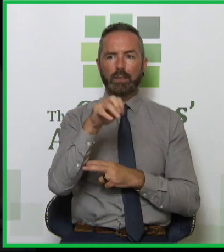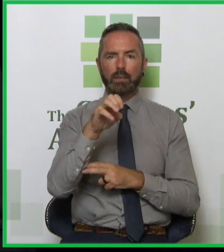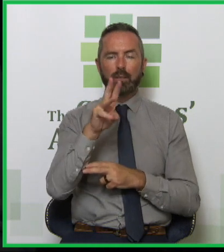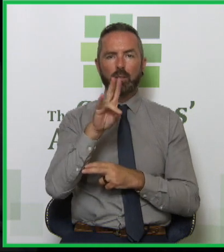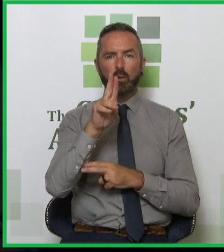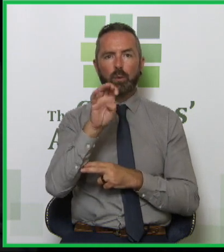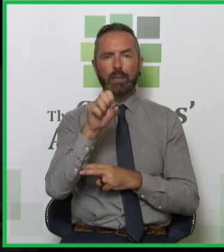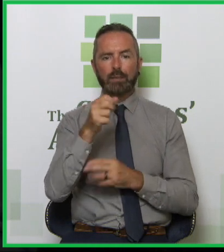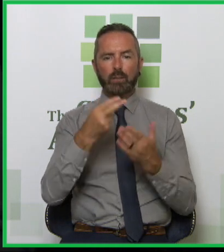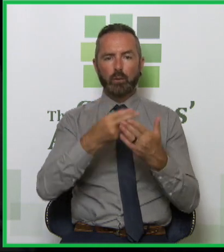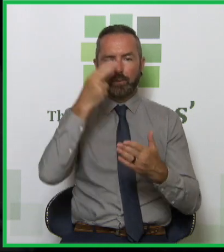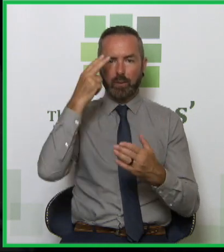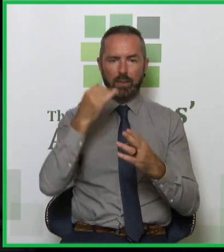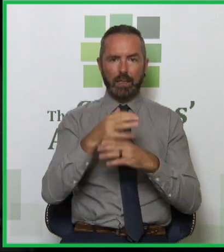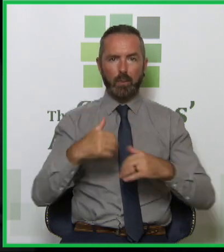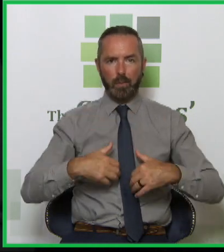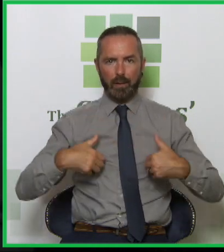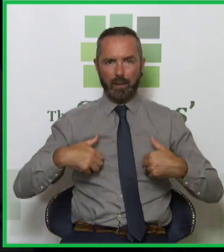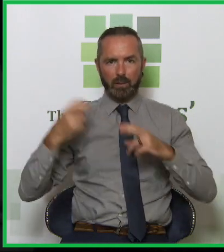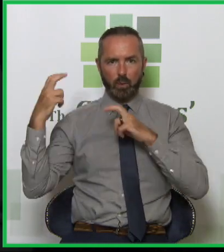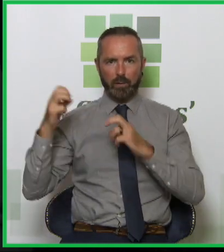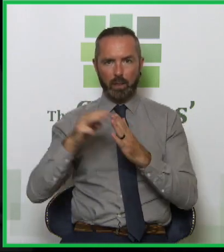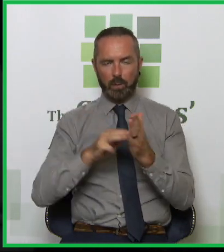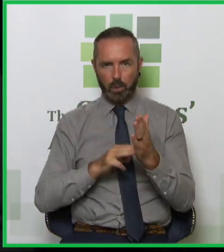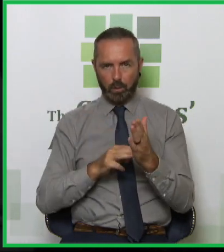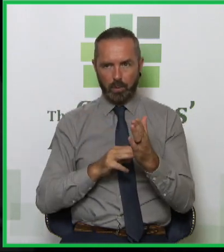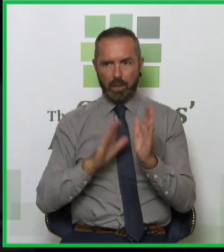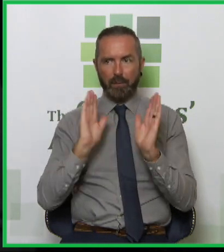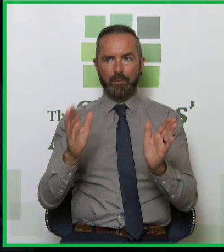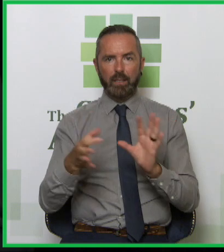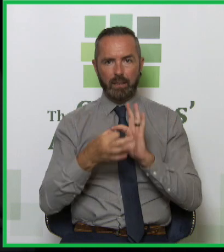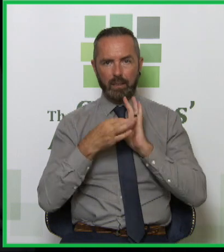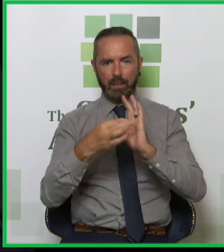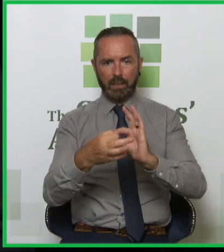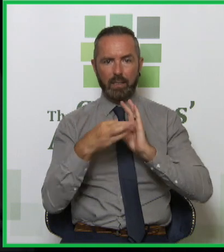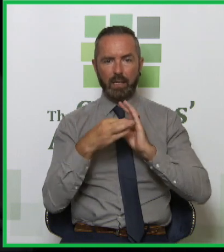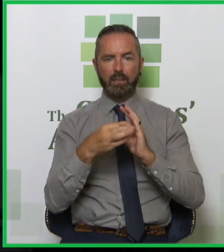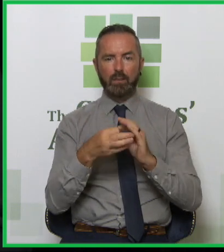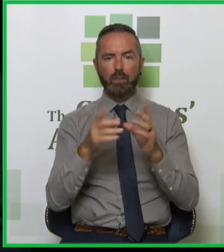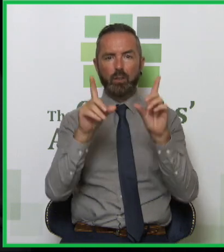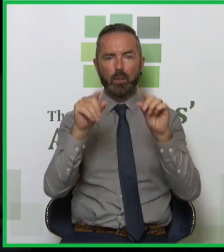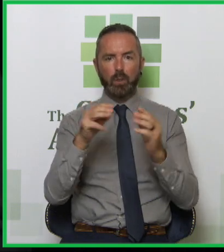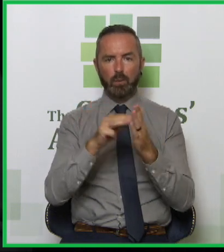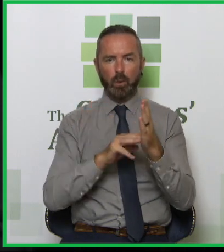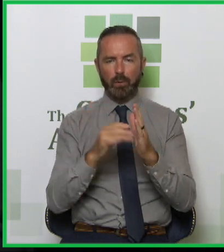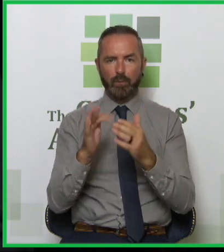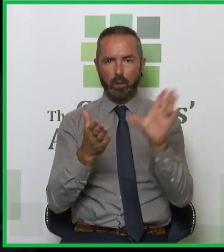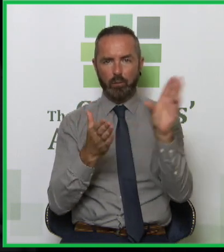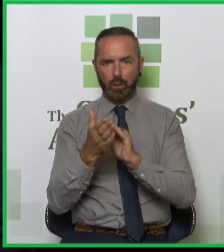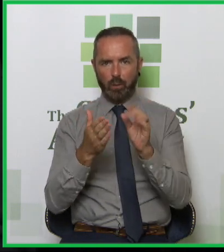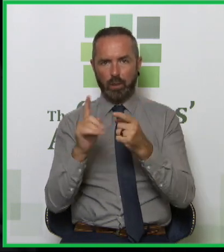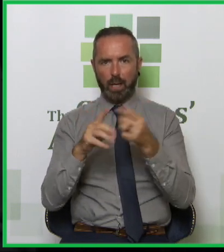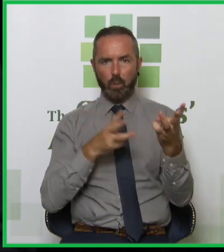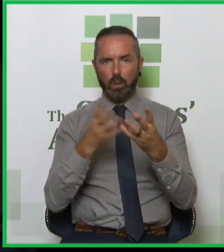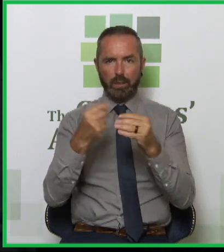an outcome framework to monitor and evaluate this programme. We have engaged software packaging for recording and we've been working closely with the HRB